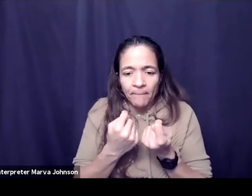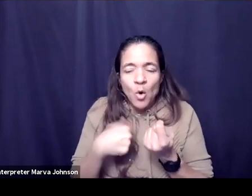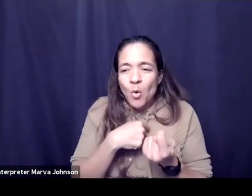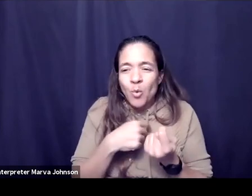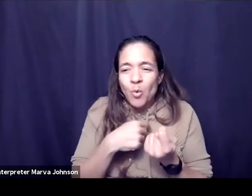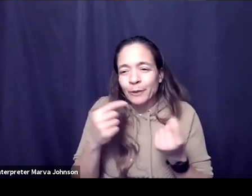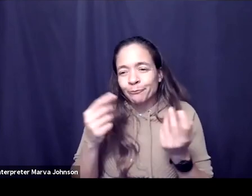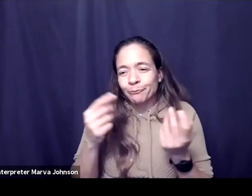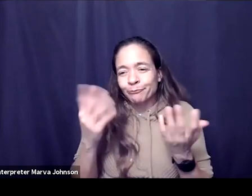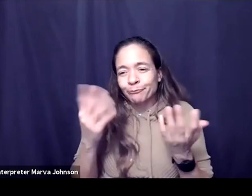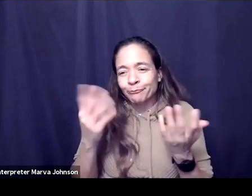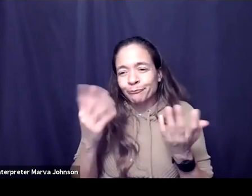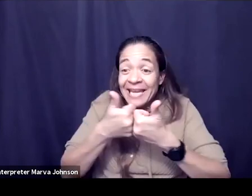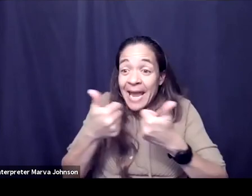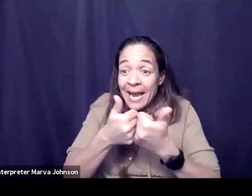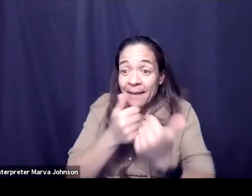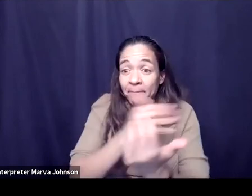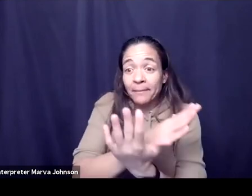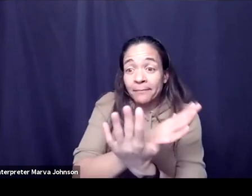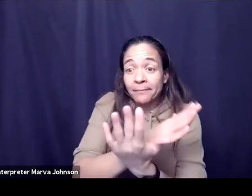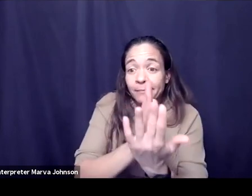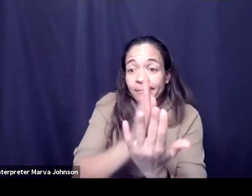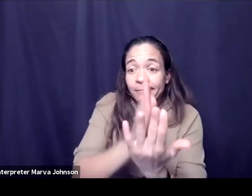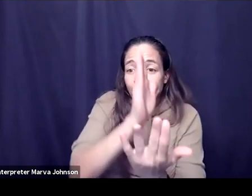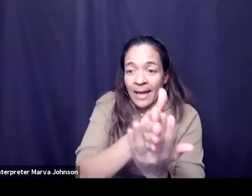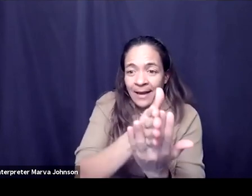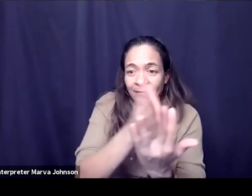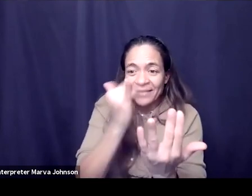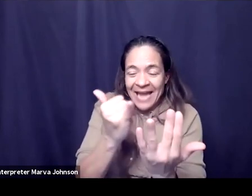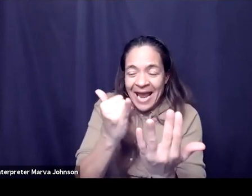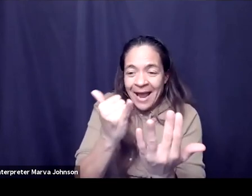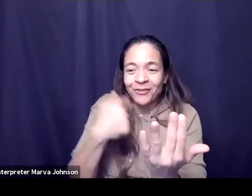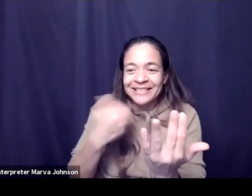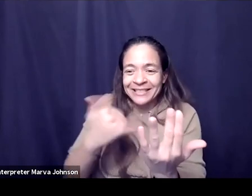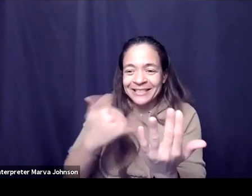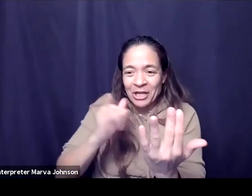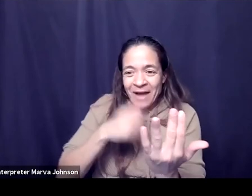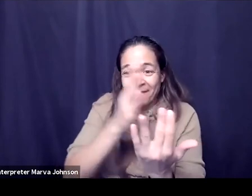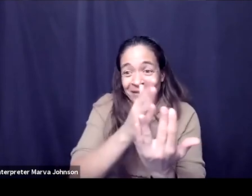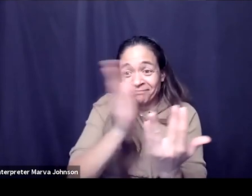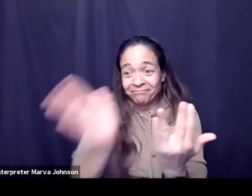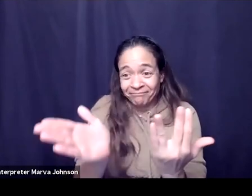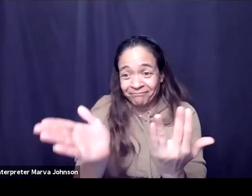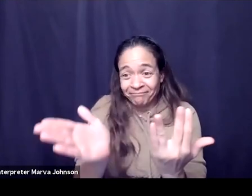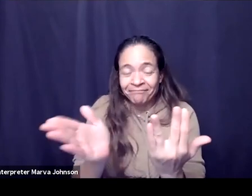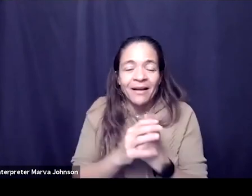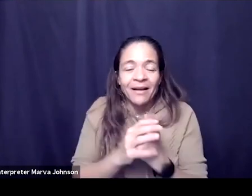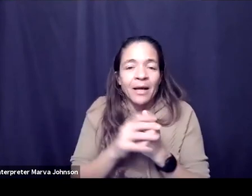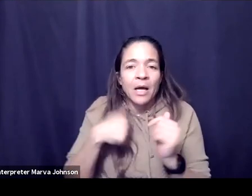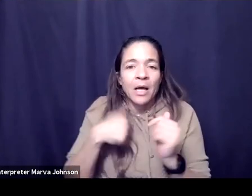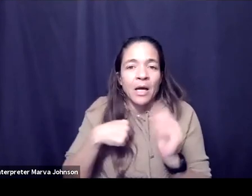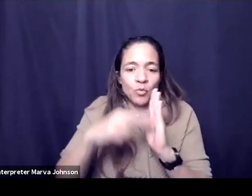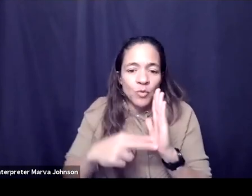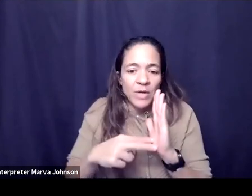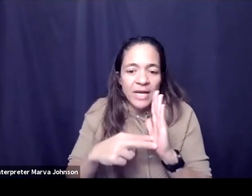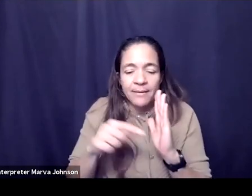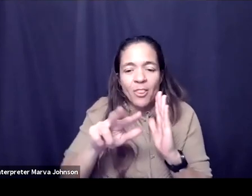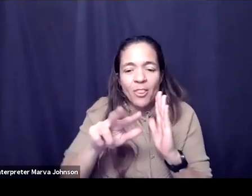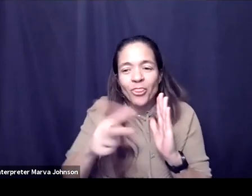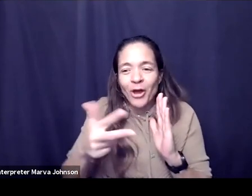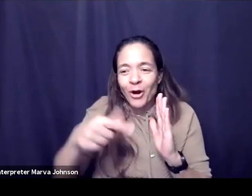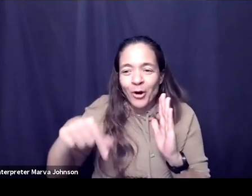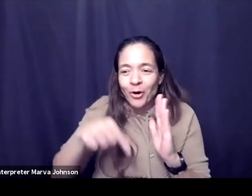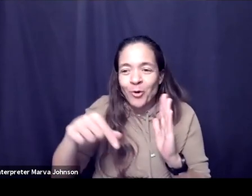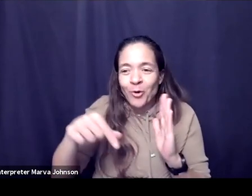about at halftime yep and there's that idea i was reading about if it was the times or the post or something i was reading about this idea of like third quarter fatigue it